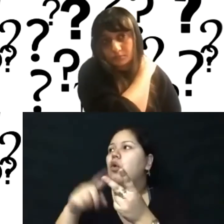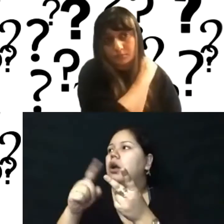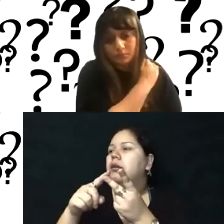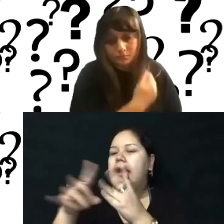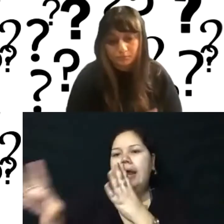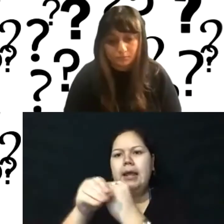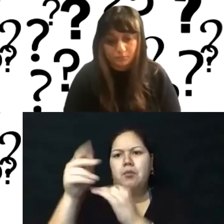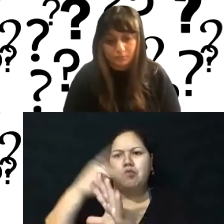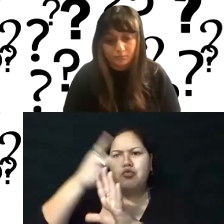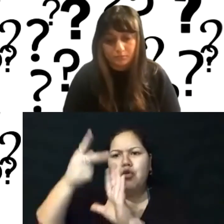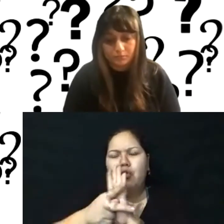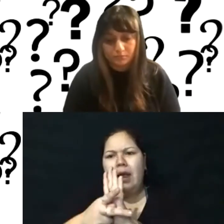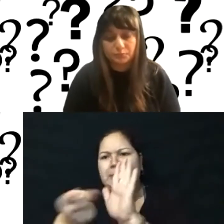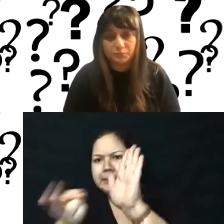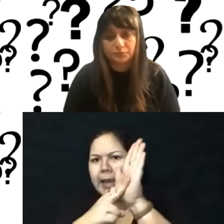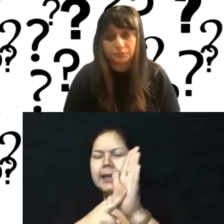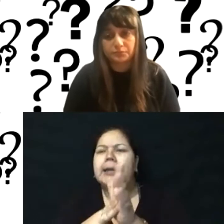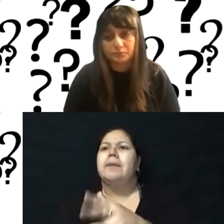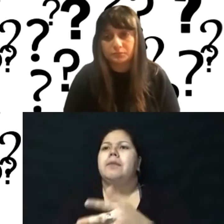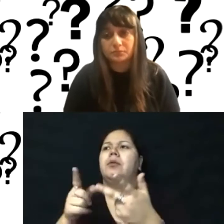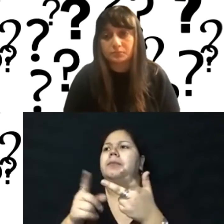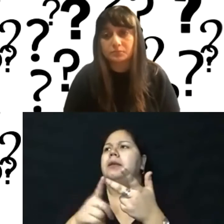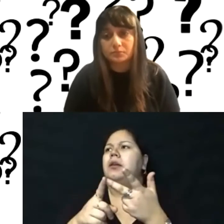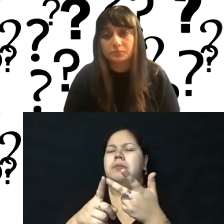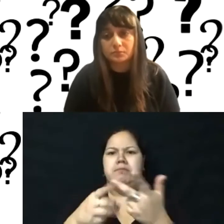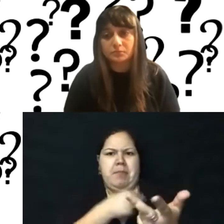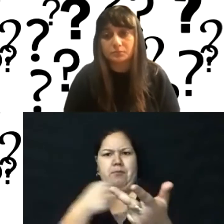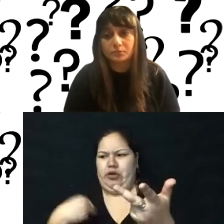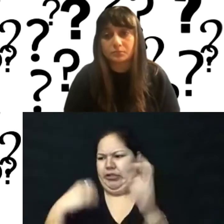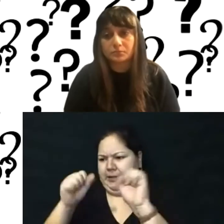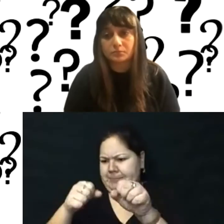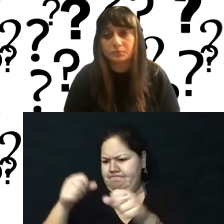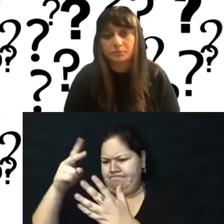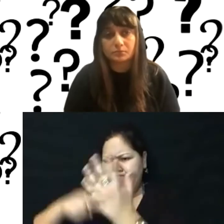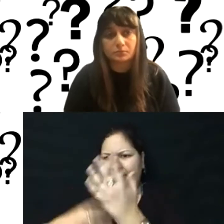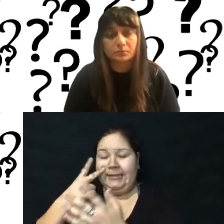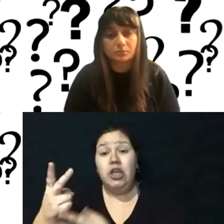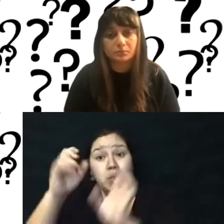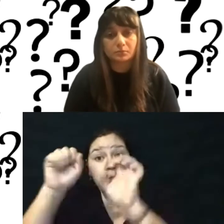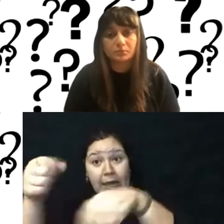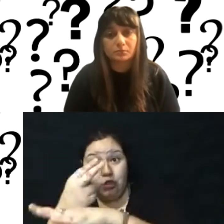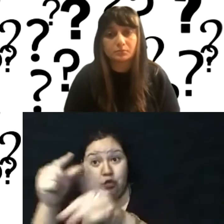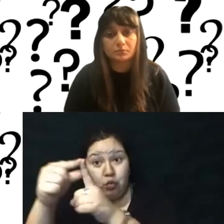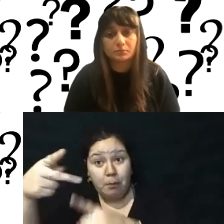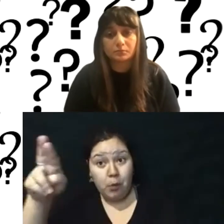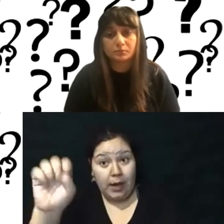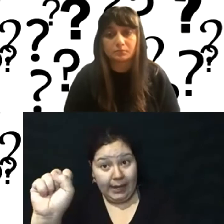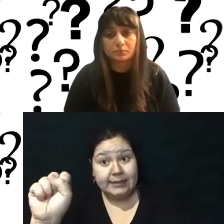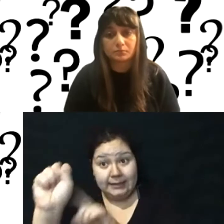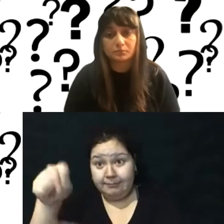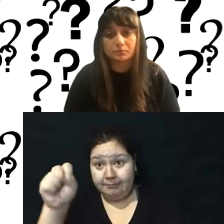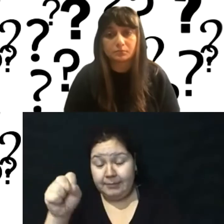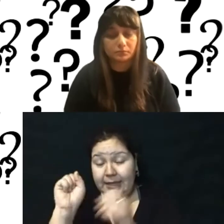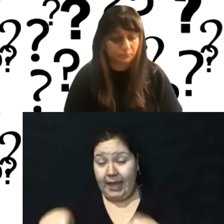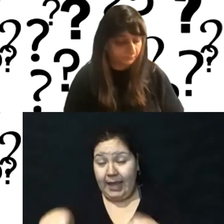know, have a sign up or you have members that you want to manage, you can do those things through a WordPress site. And WordPress, you know, like